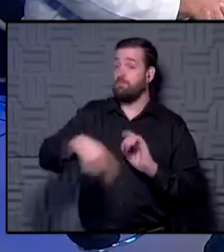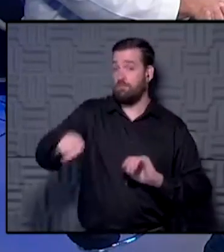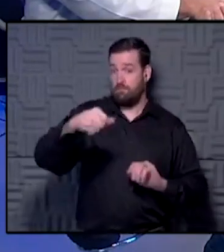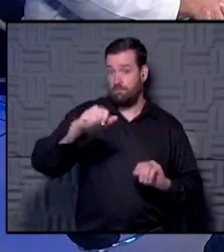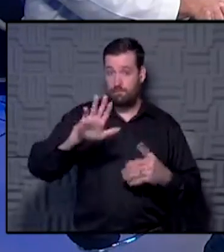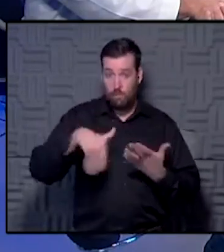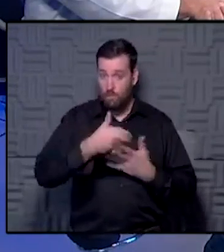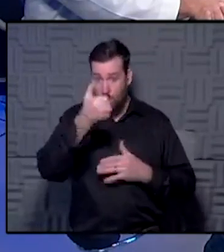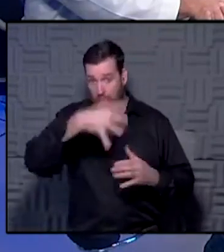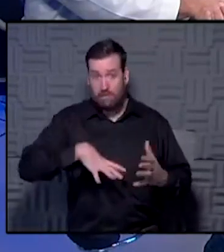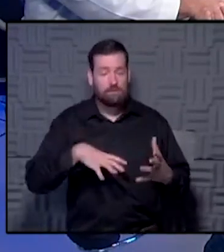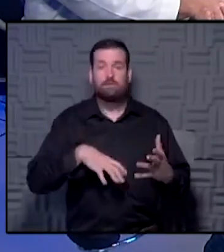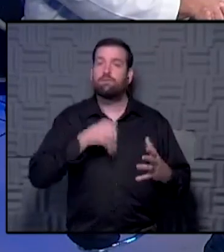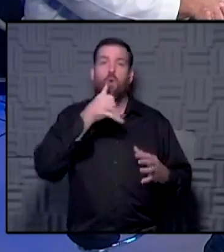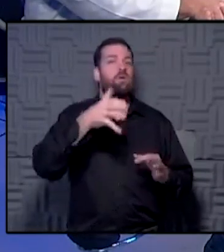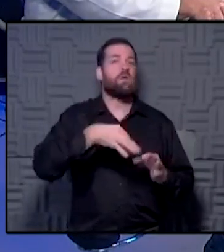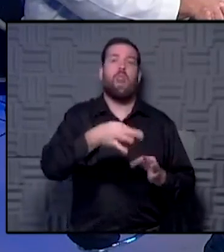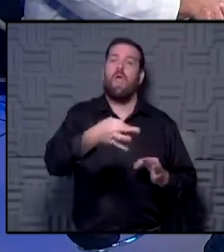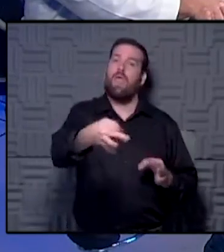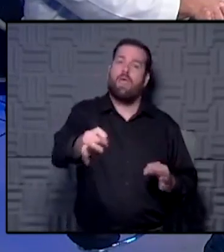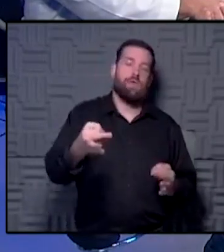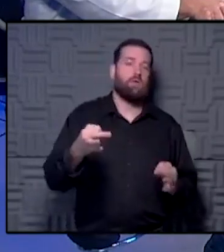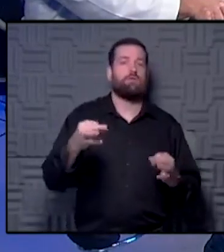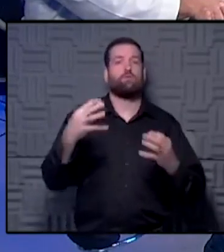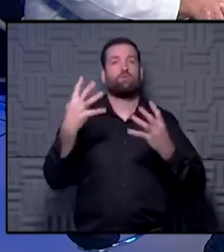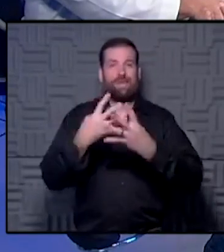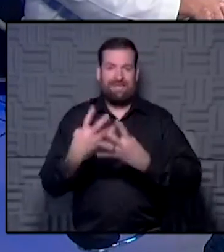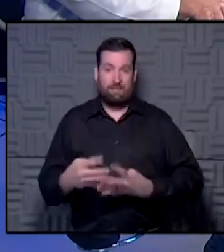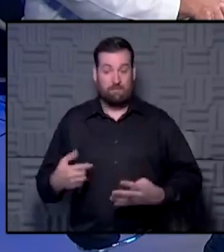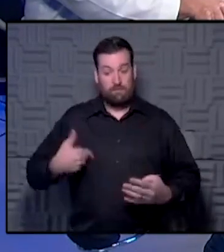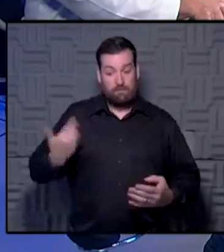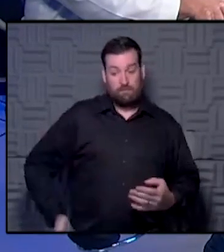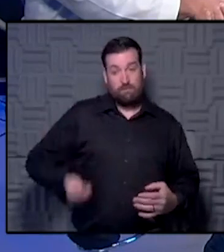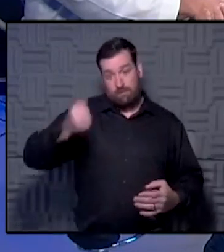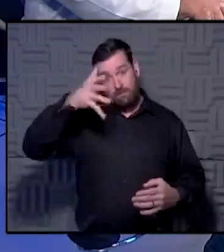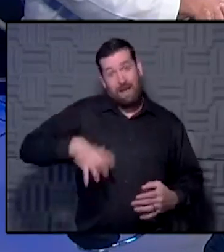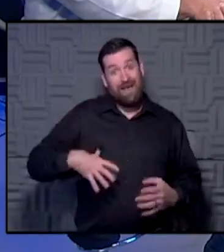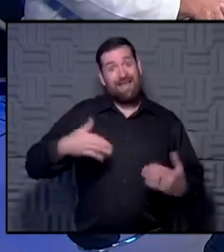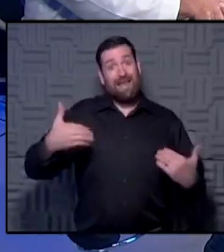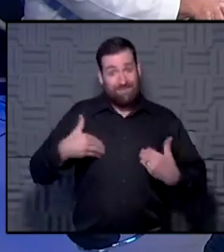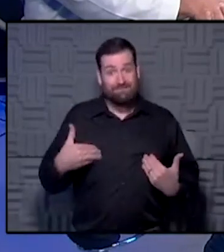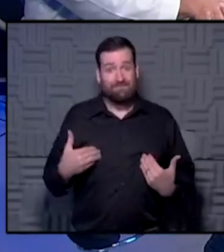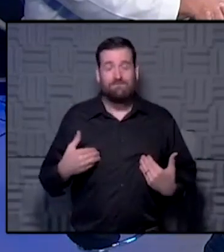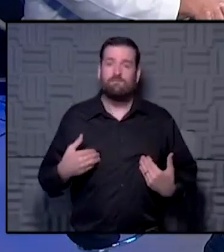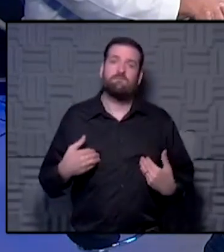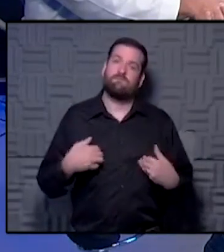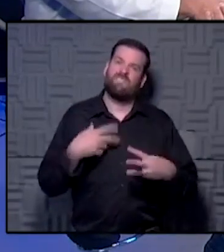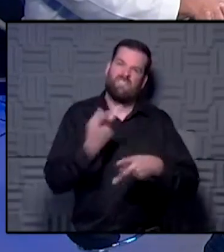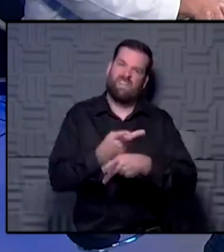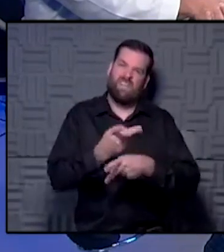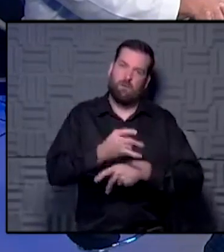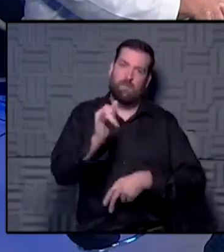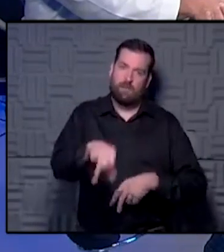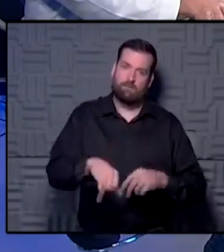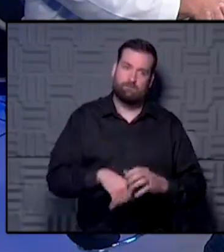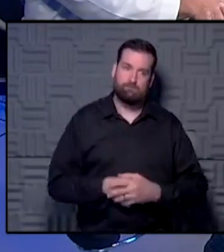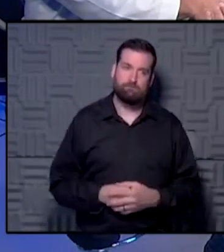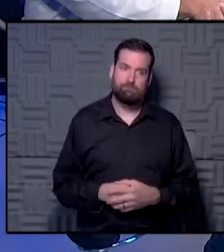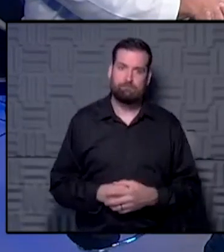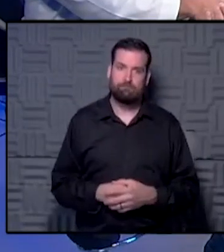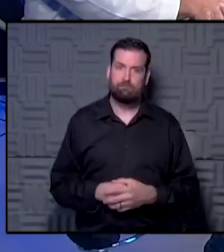out there, don't delay. Get your screening done. As a guy with it, let's make sure we take good care of that and